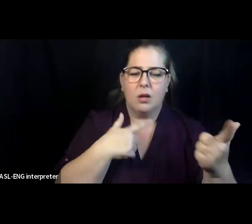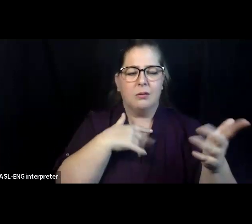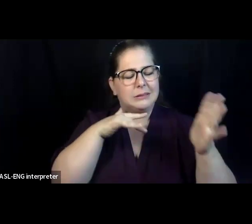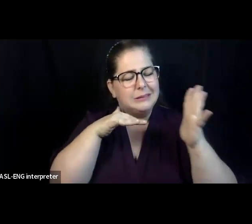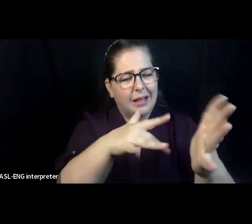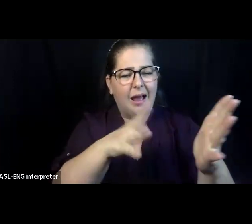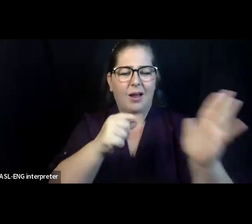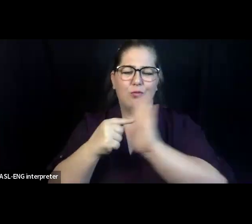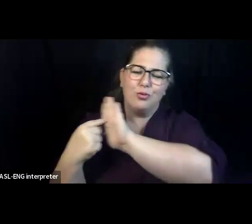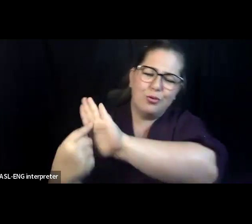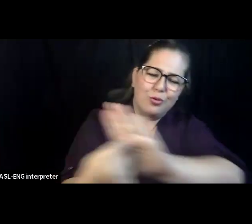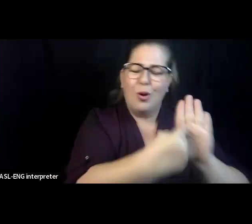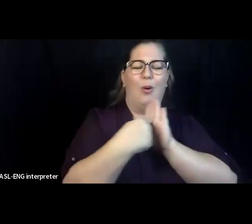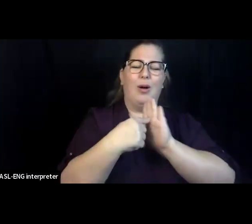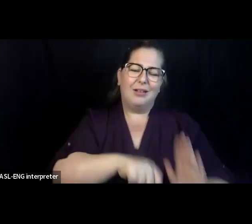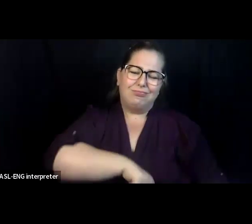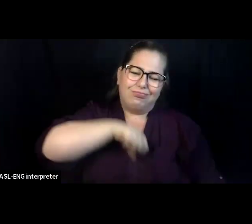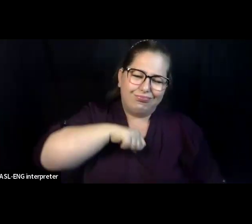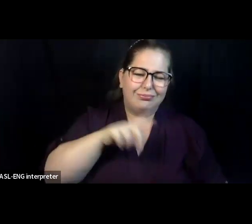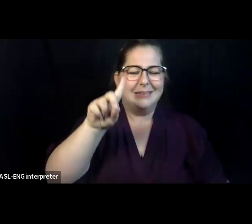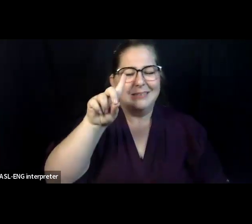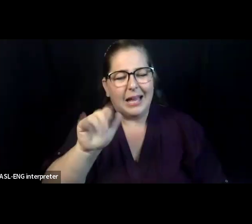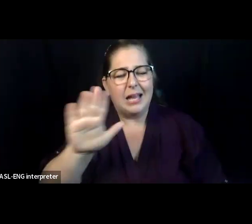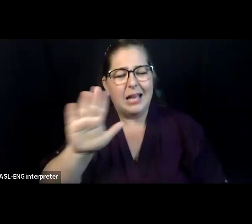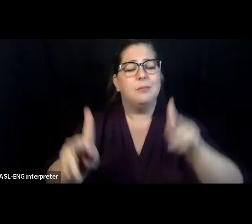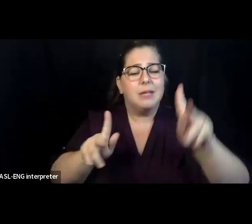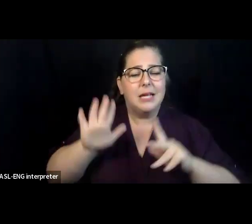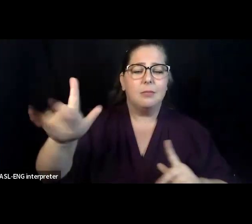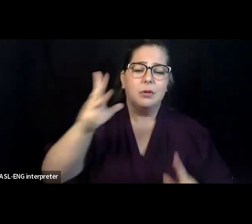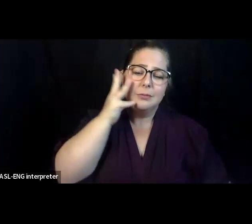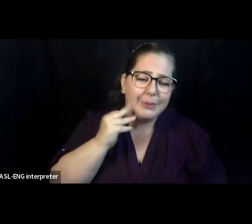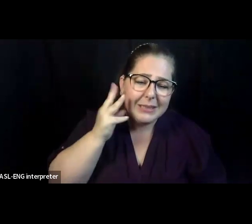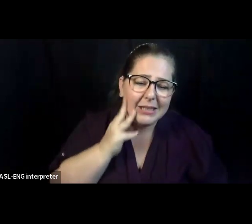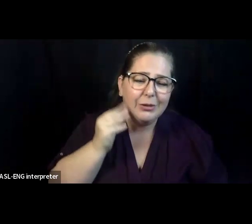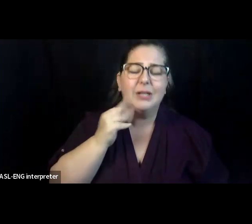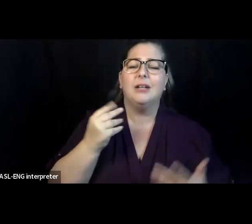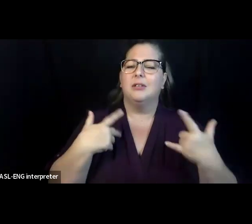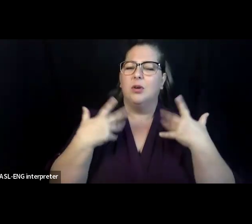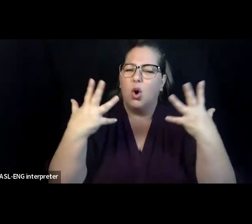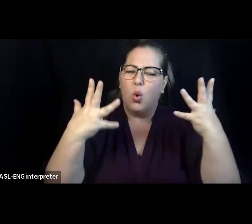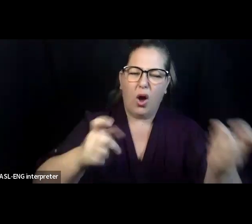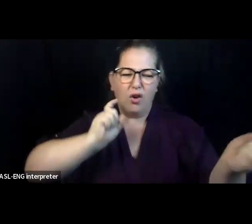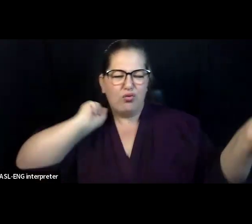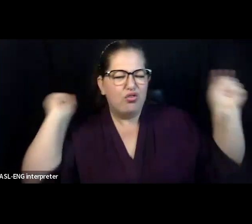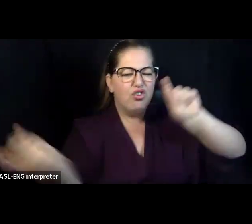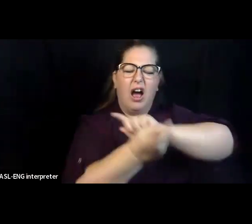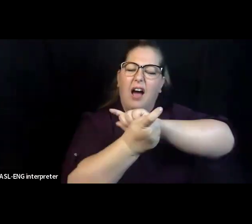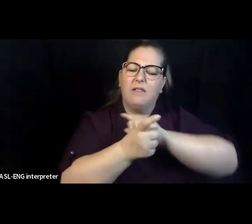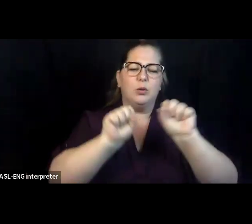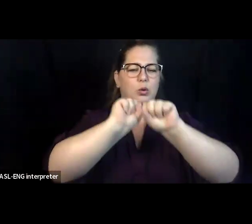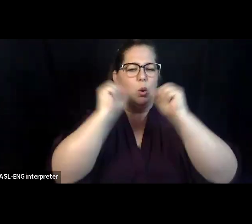education, scholarship, and cultural events. The Institute shares disability history and theory,